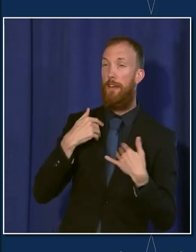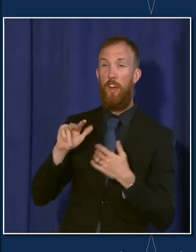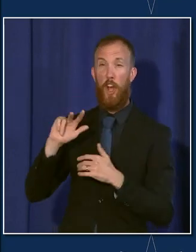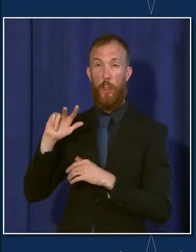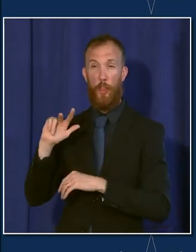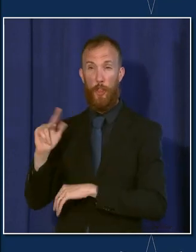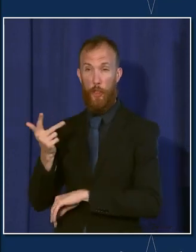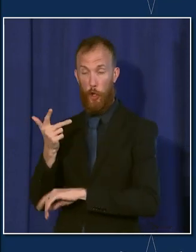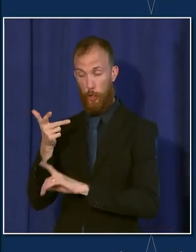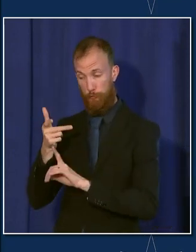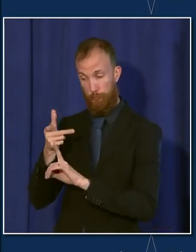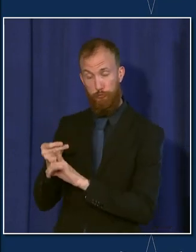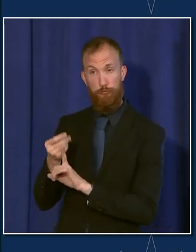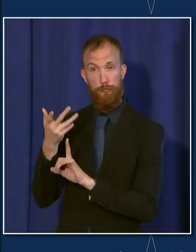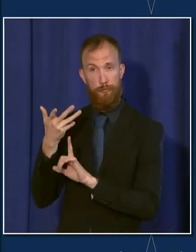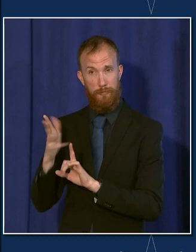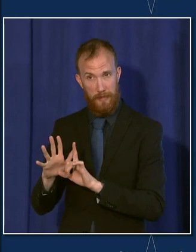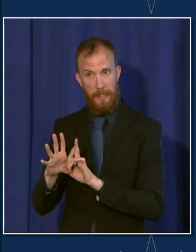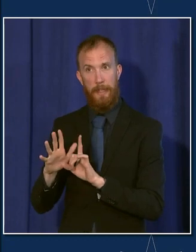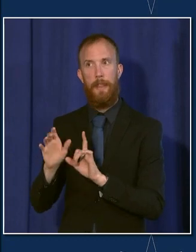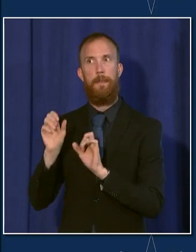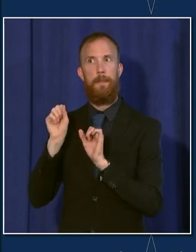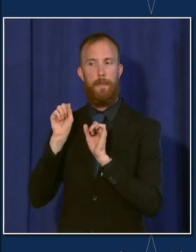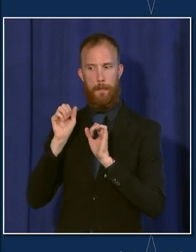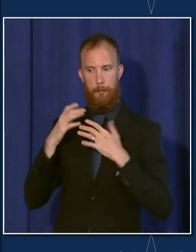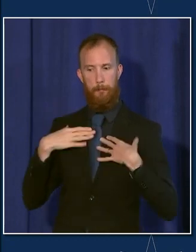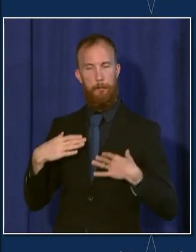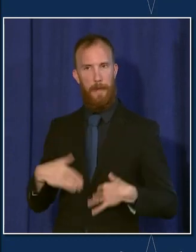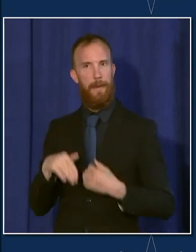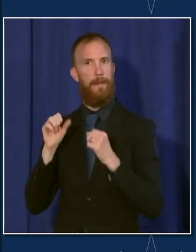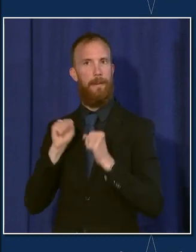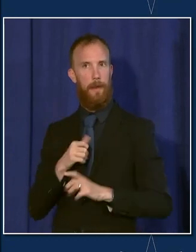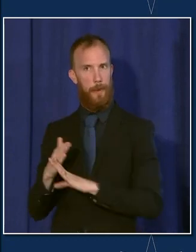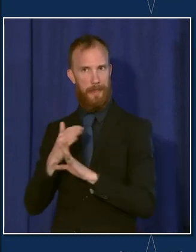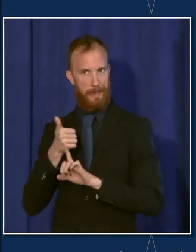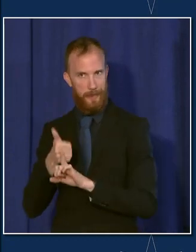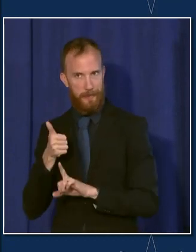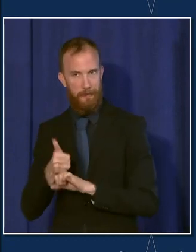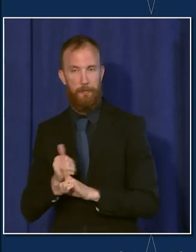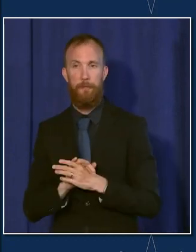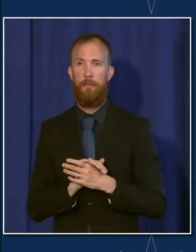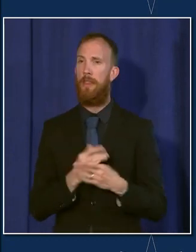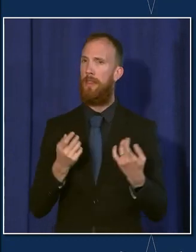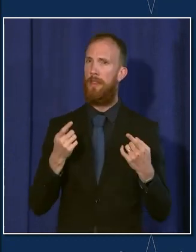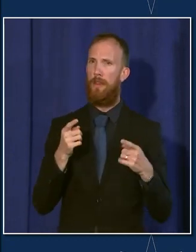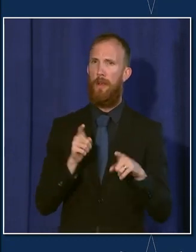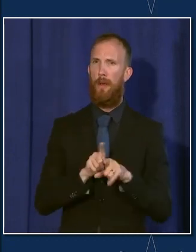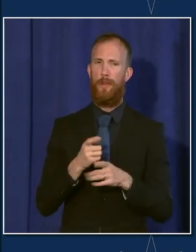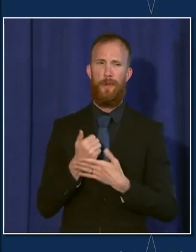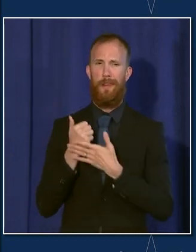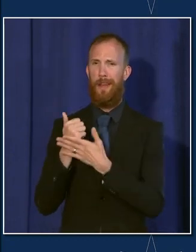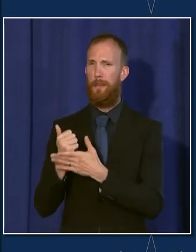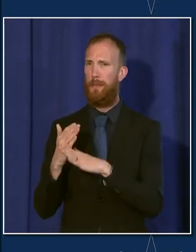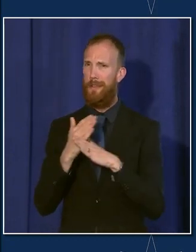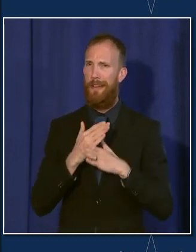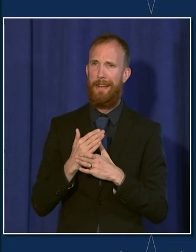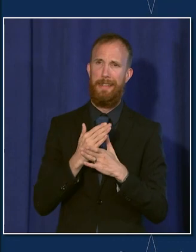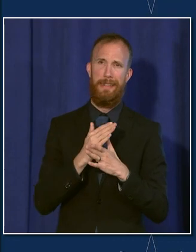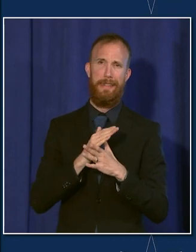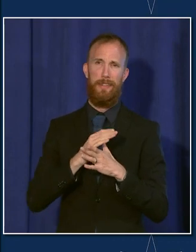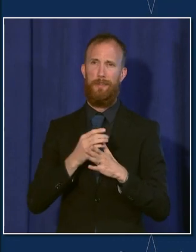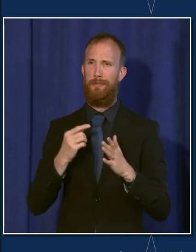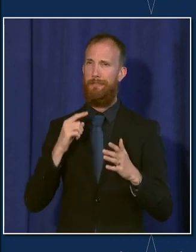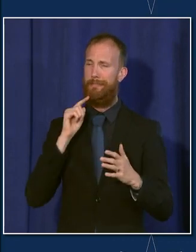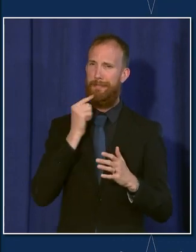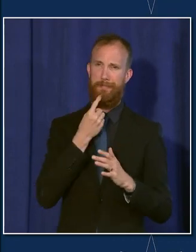a level of protection. And importantly, the vaccines do continue to be strongly protective against severe illness and death caused by COVID,